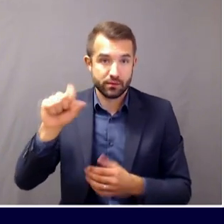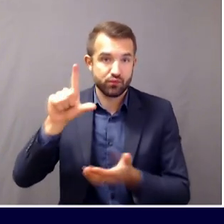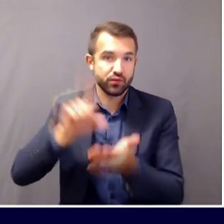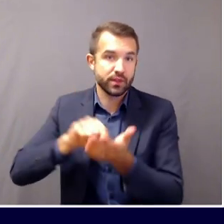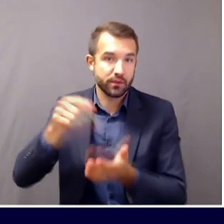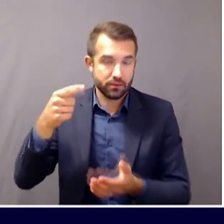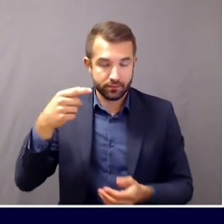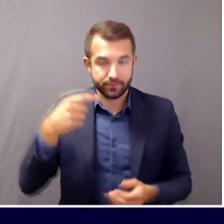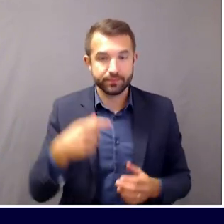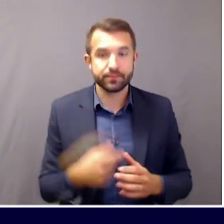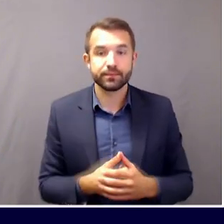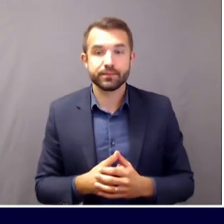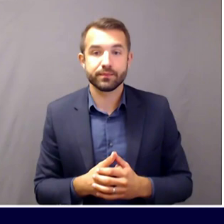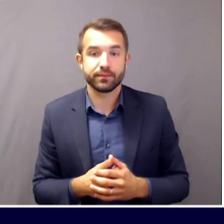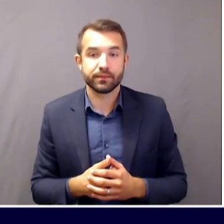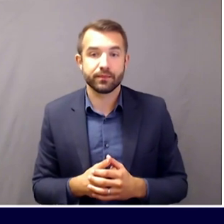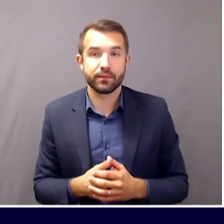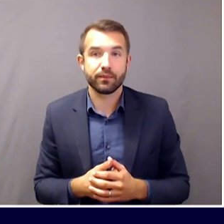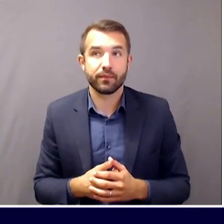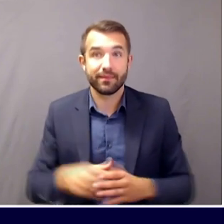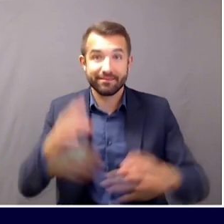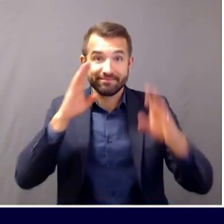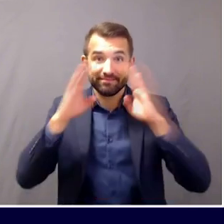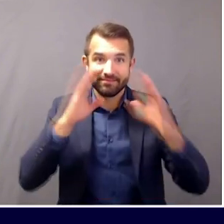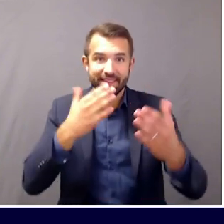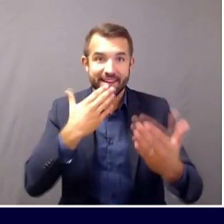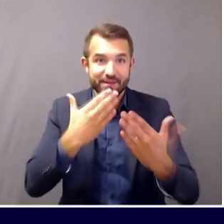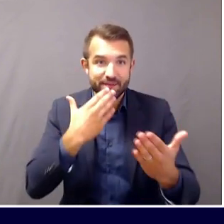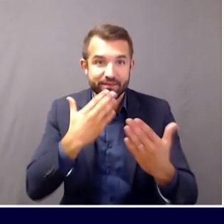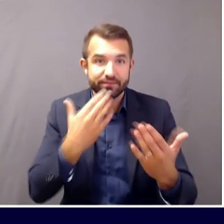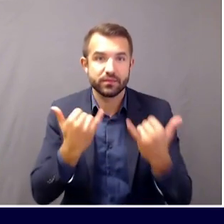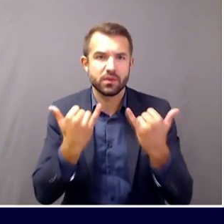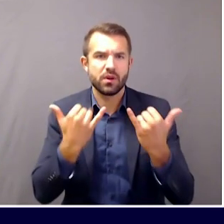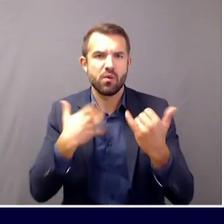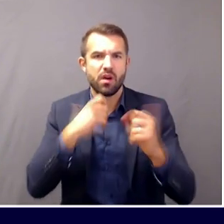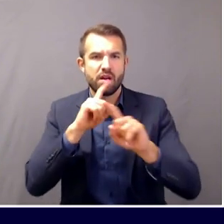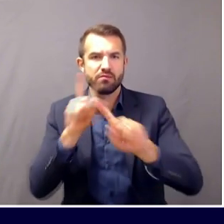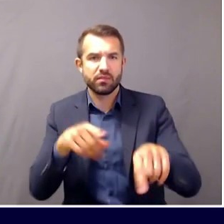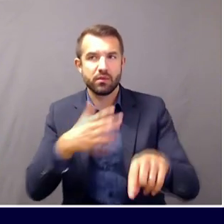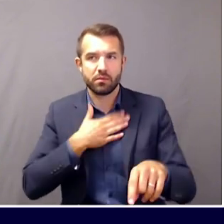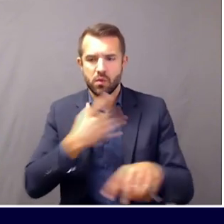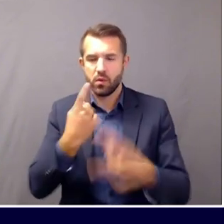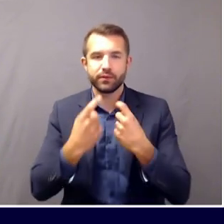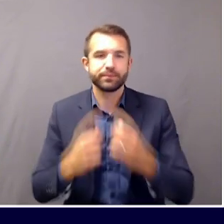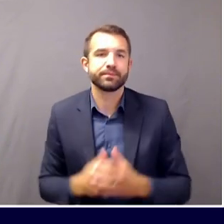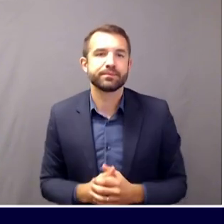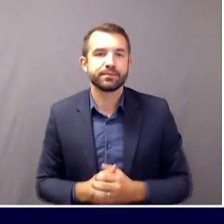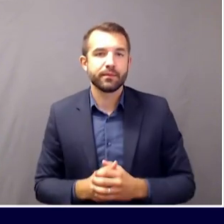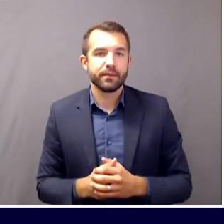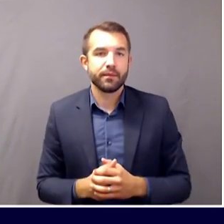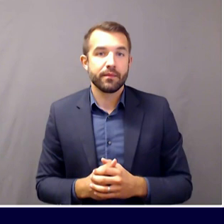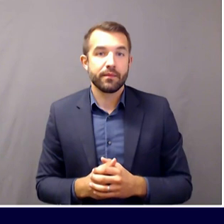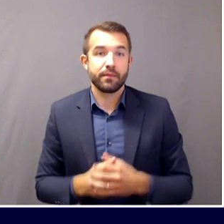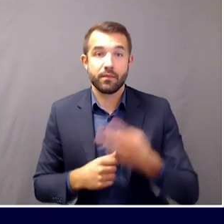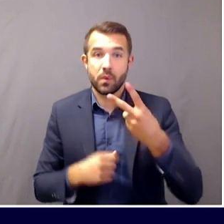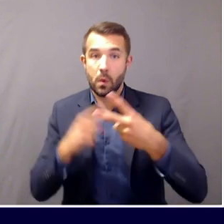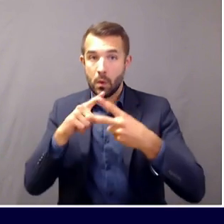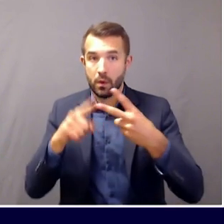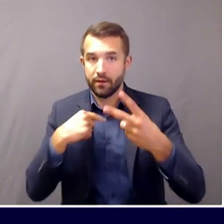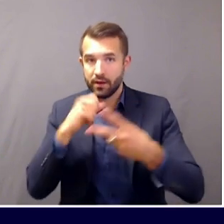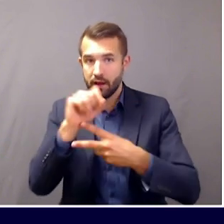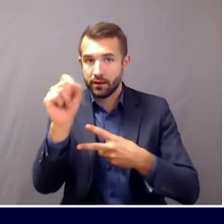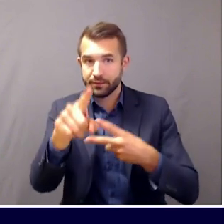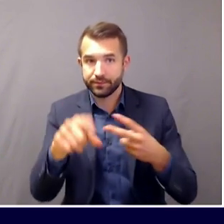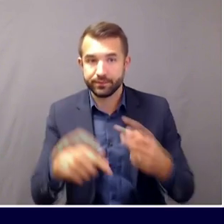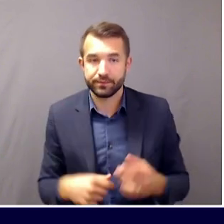Yes. Hi. Thanks for taking our phone calls today. Two questions. One is, there's been a lot of discussion